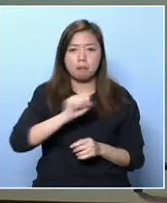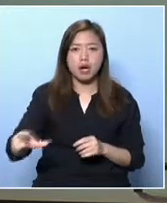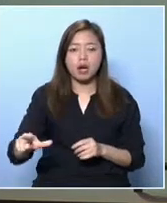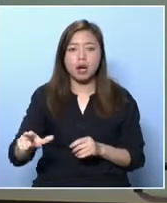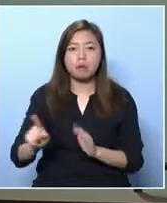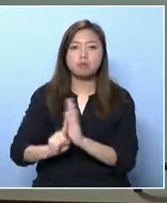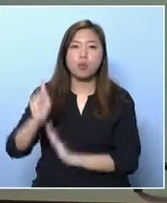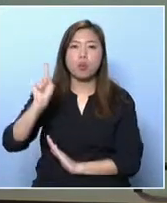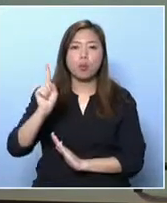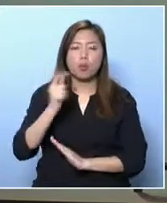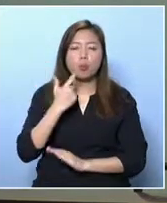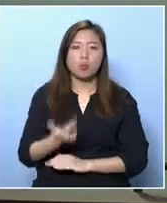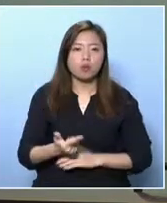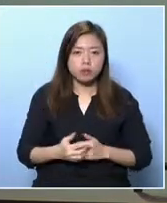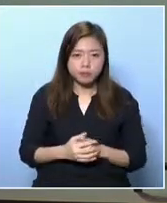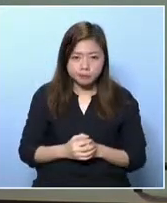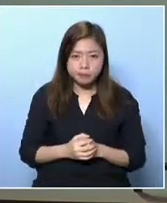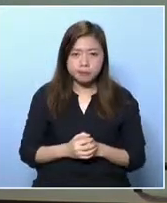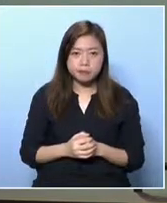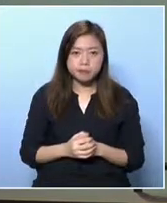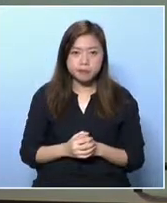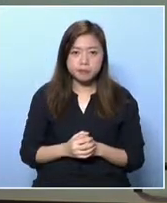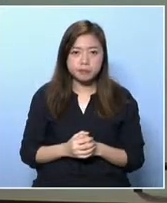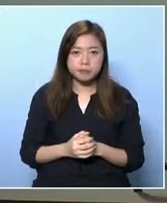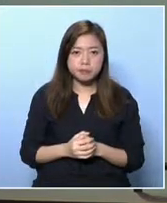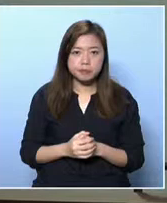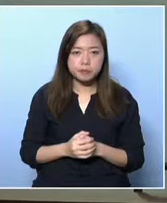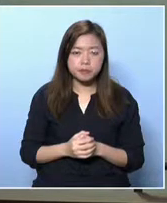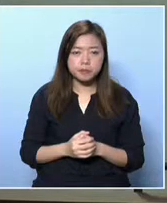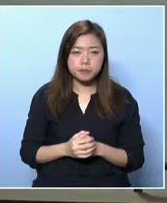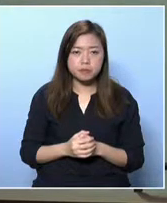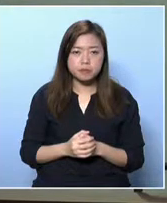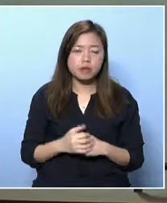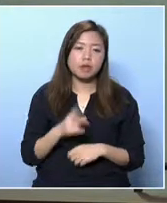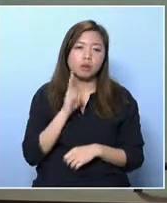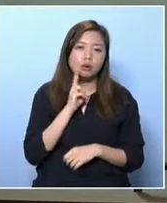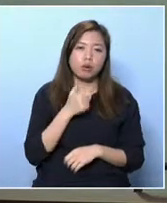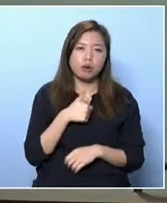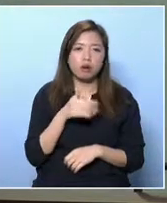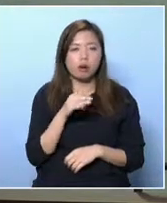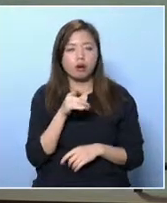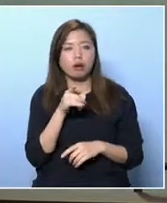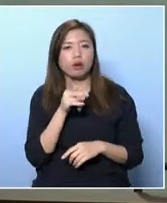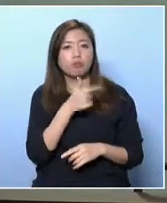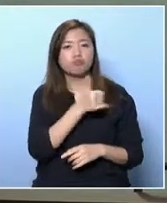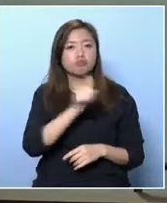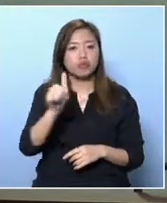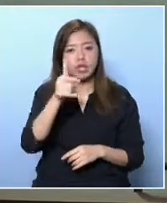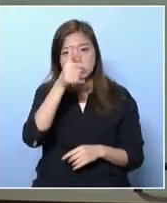There are chances of having tooth dental problems